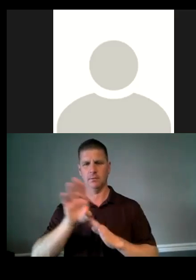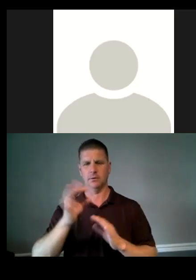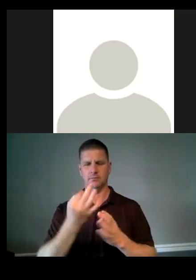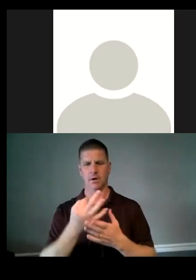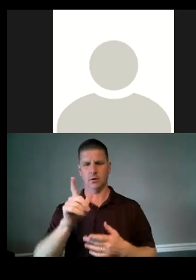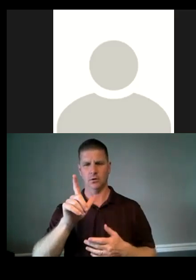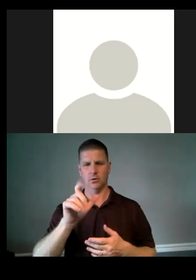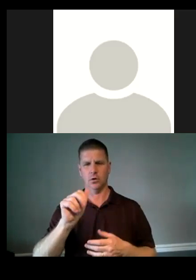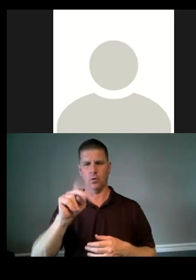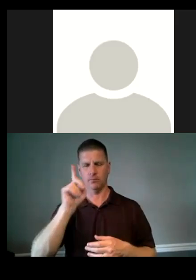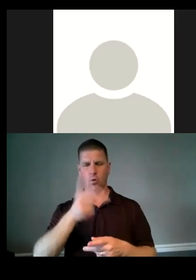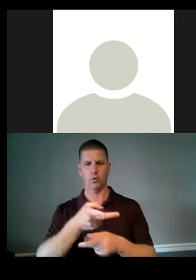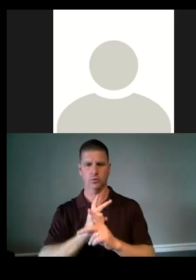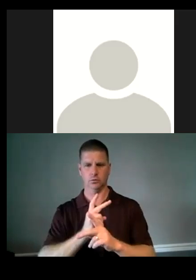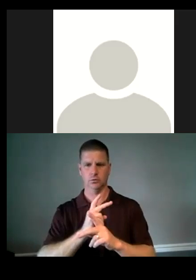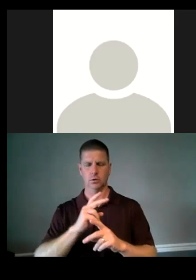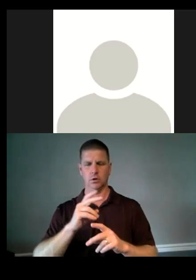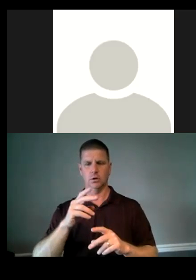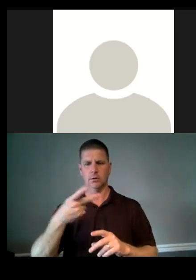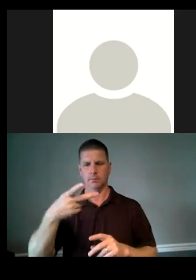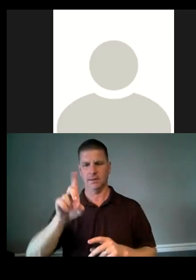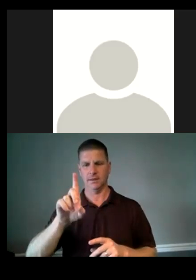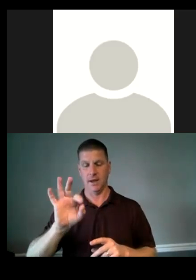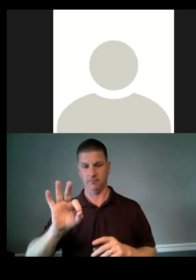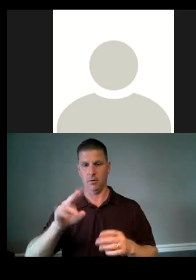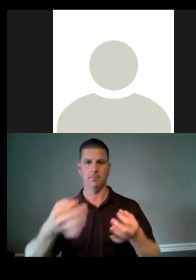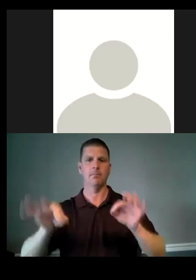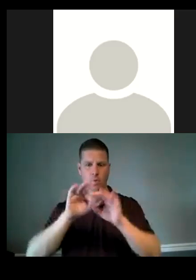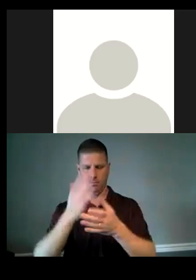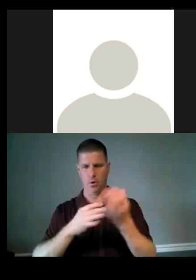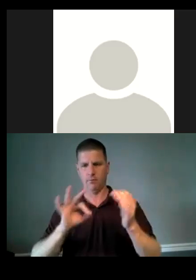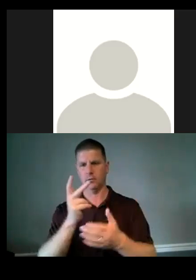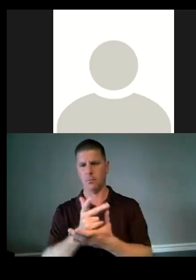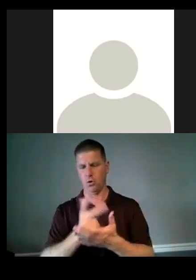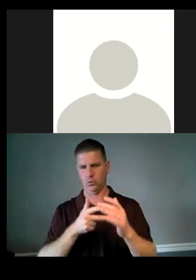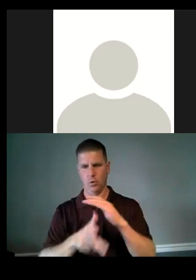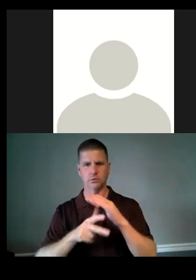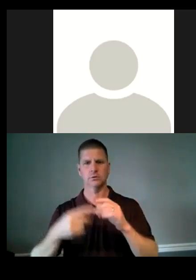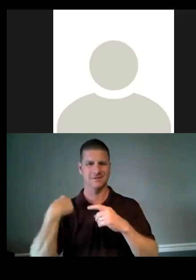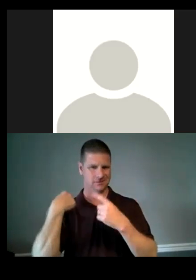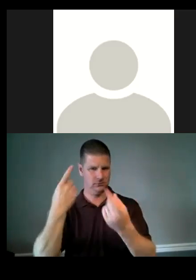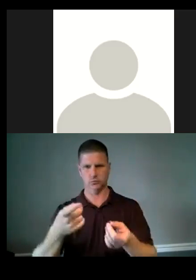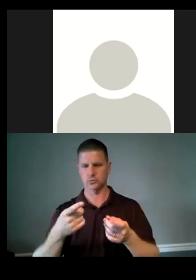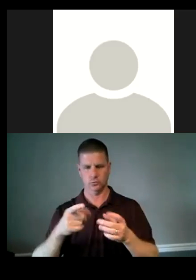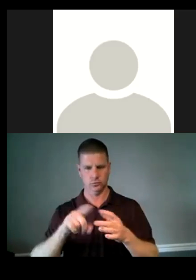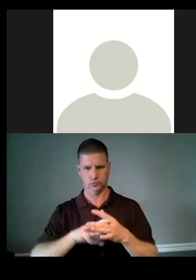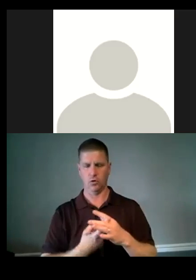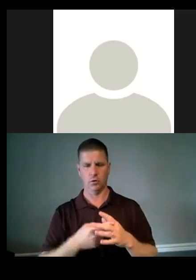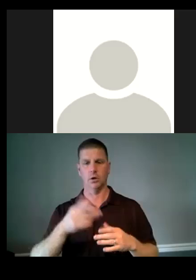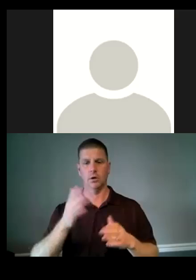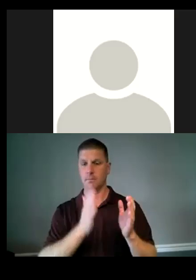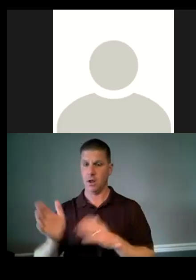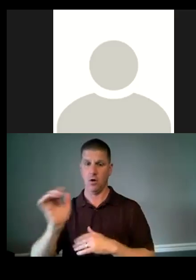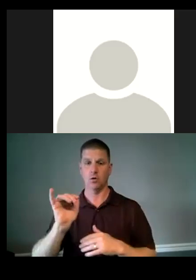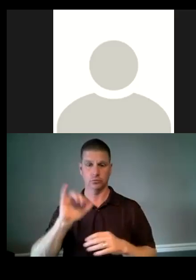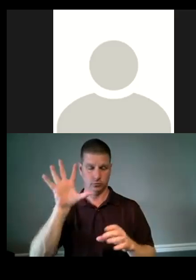of a garage. PDF funding has been a keystone piece of the parking garage's funding plan since it was first imagined. Um, the plan also